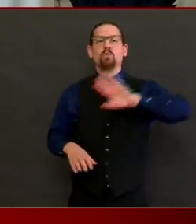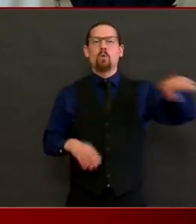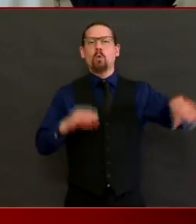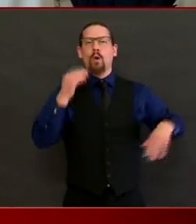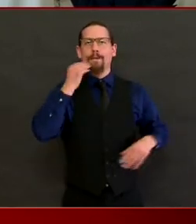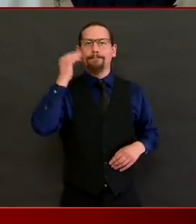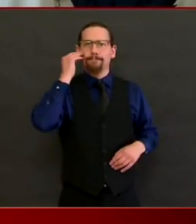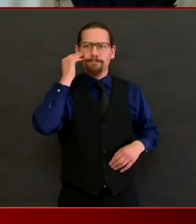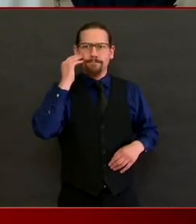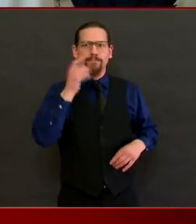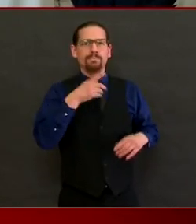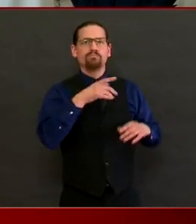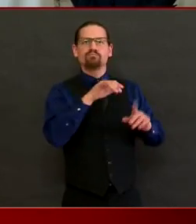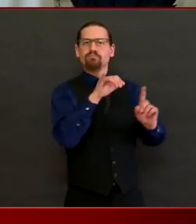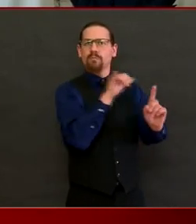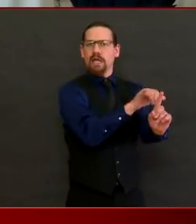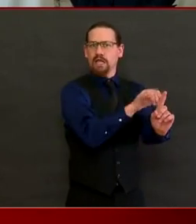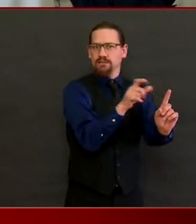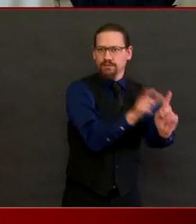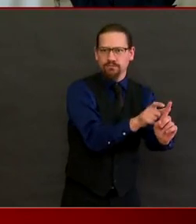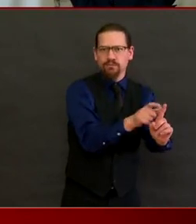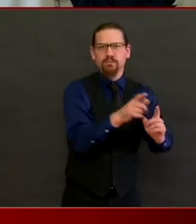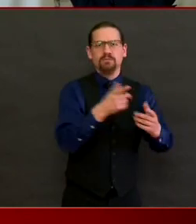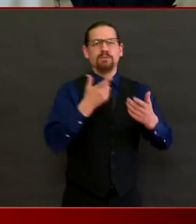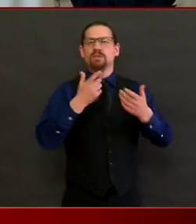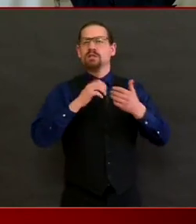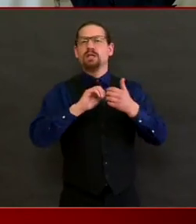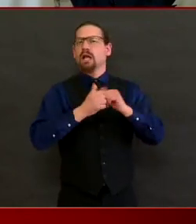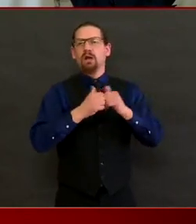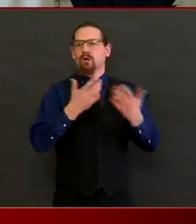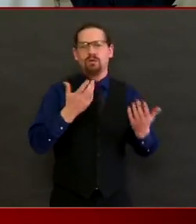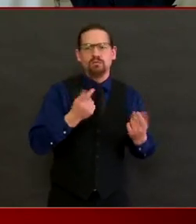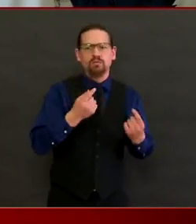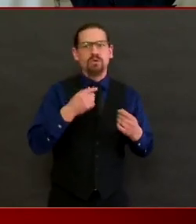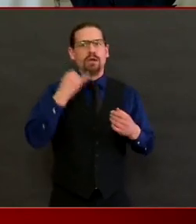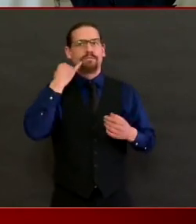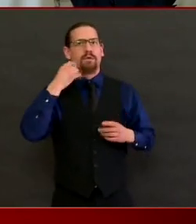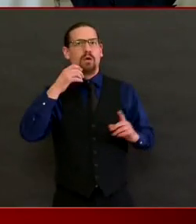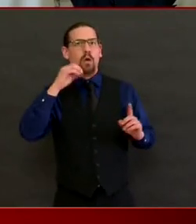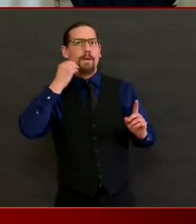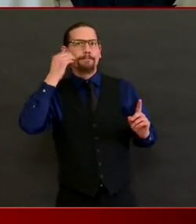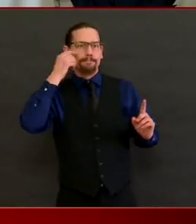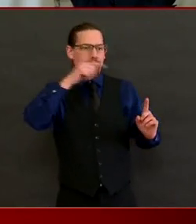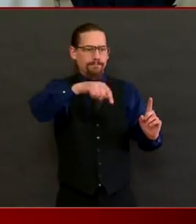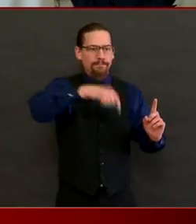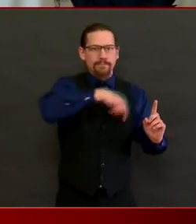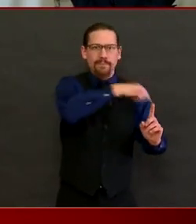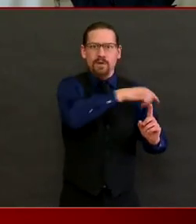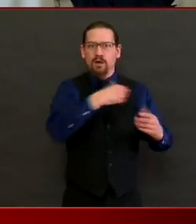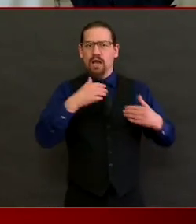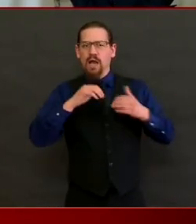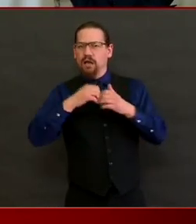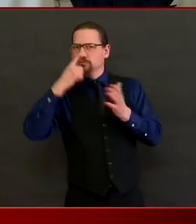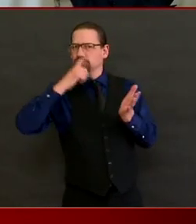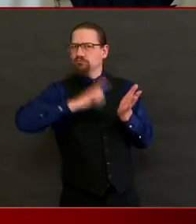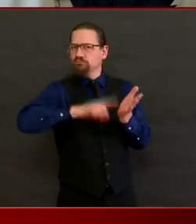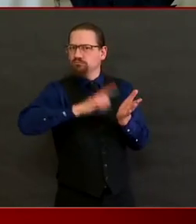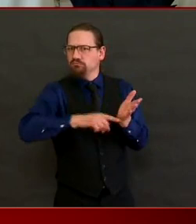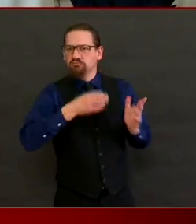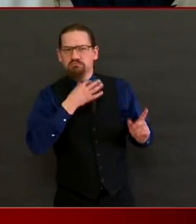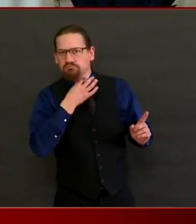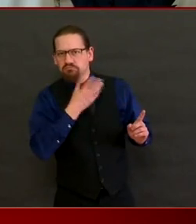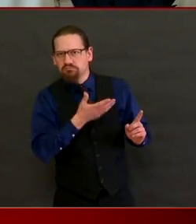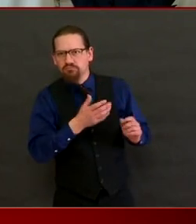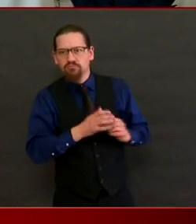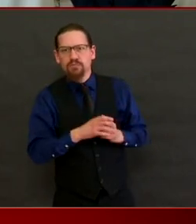someone immunocompromised? Yeah, so we have an army of people now that I want to give credit to at the Rhode Island